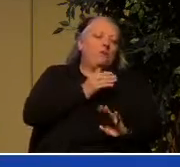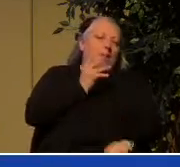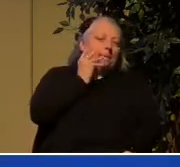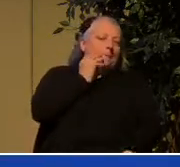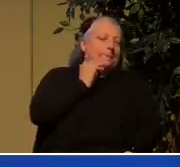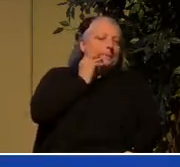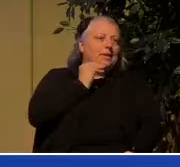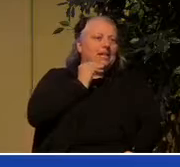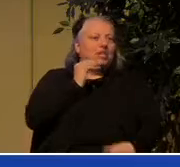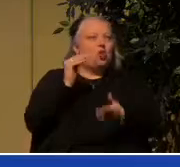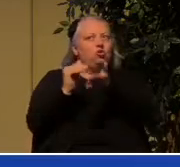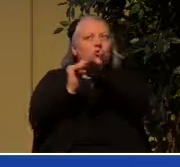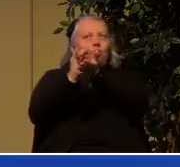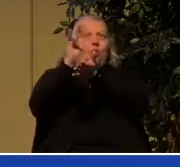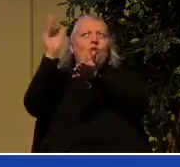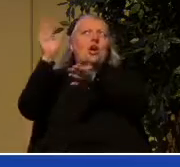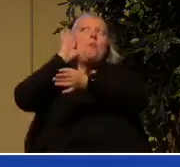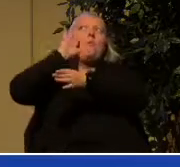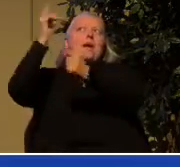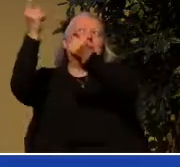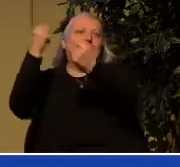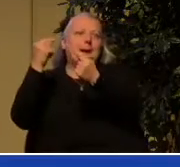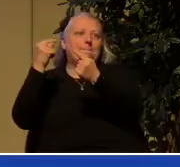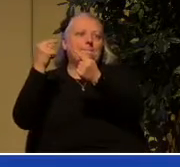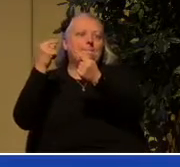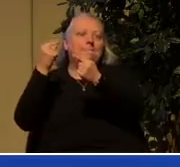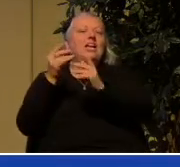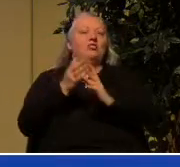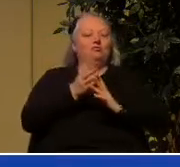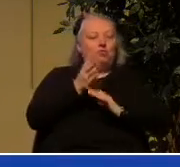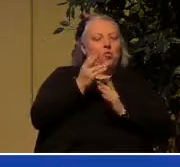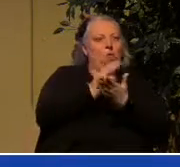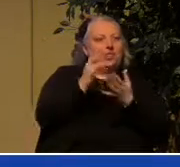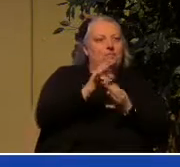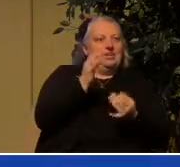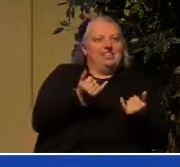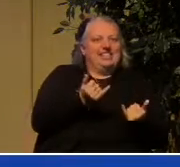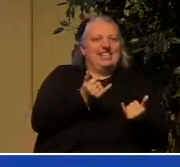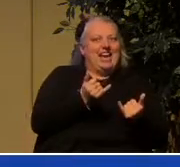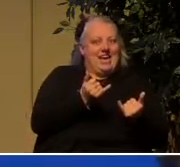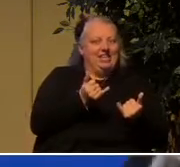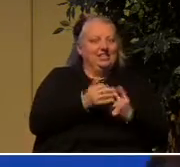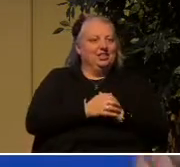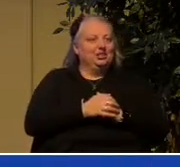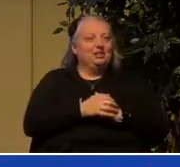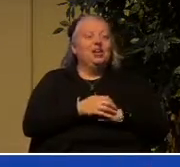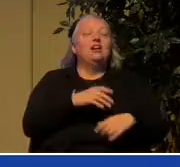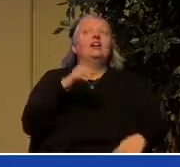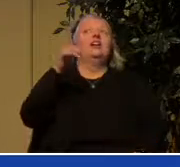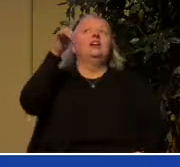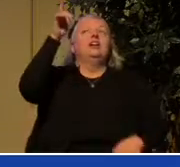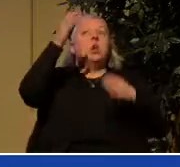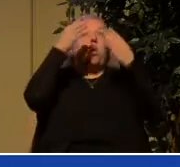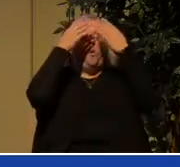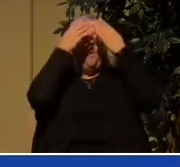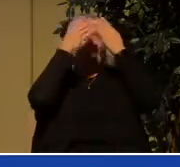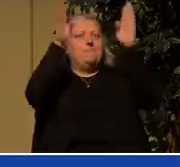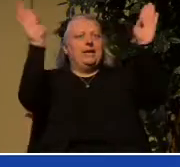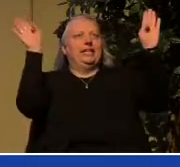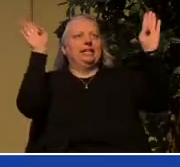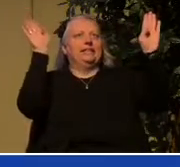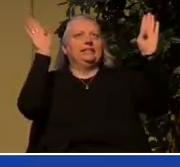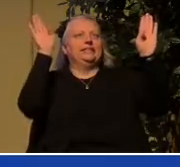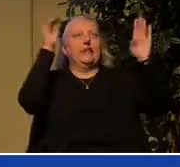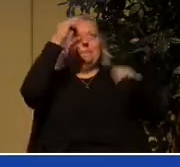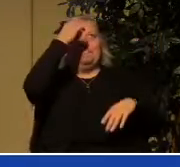through the inheritance of the Holy Spirit today. So he opens our minds that we can turn our eyes